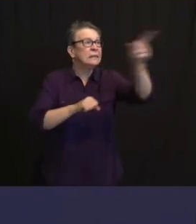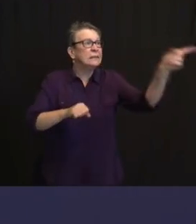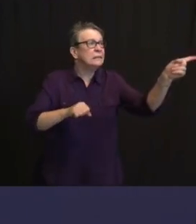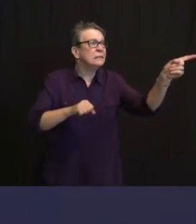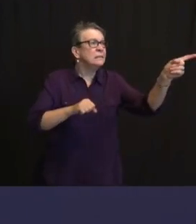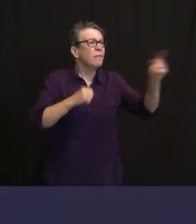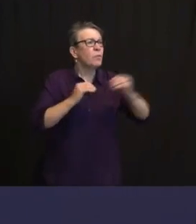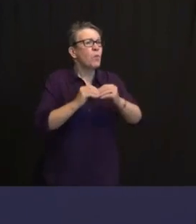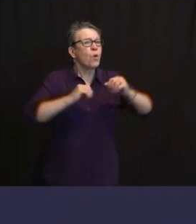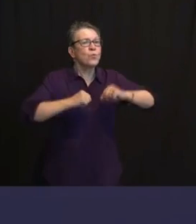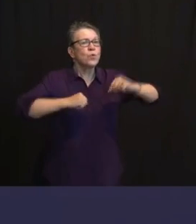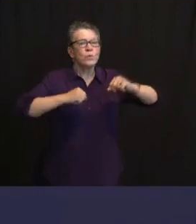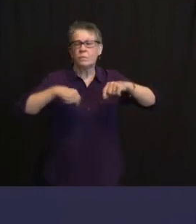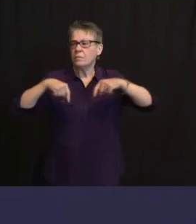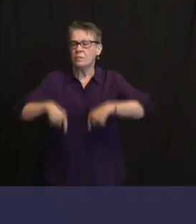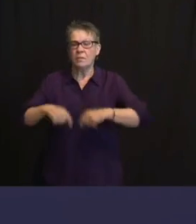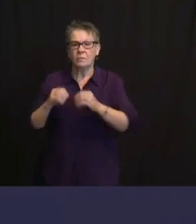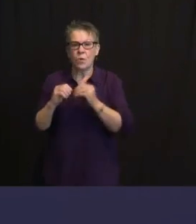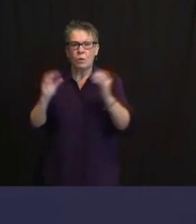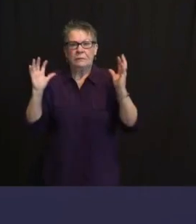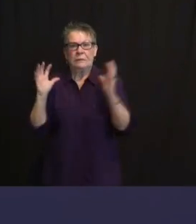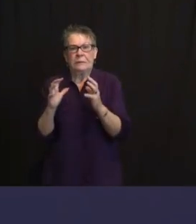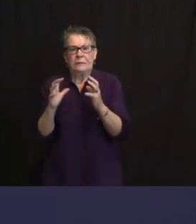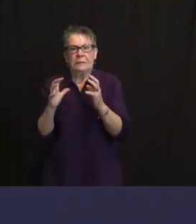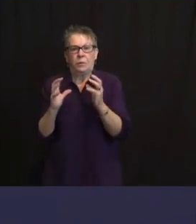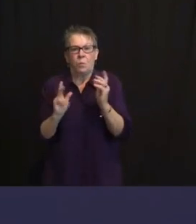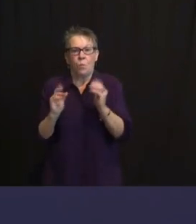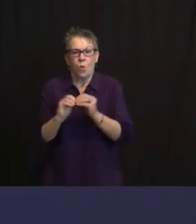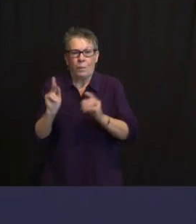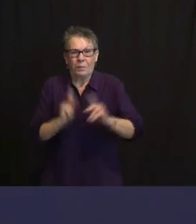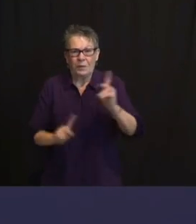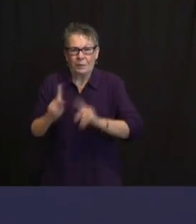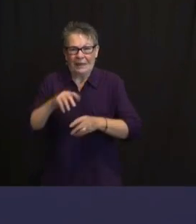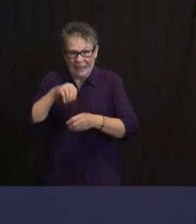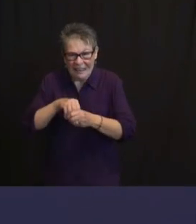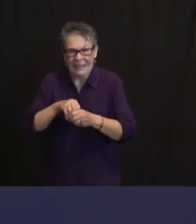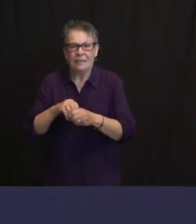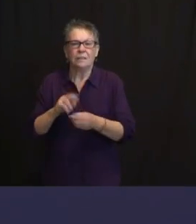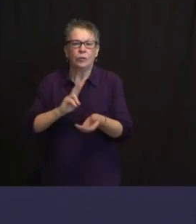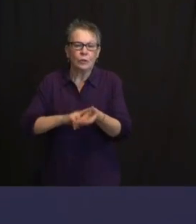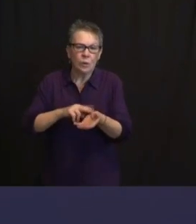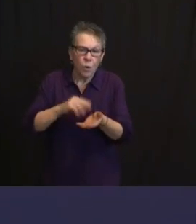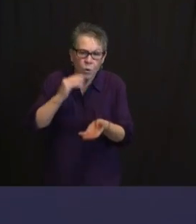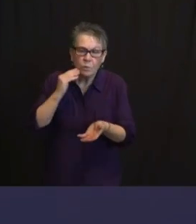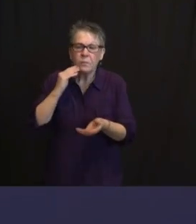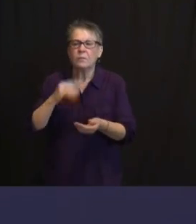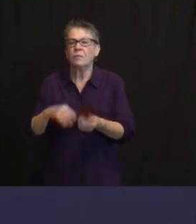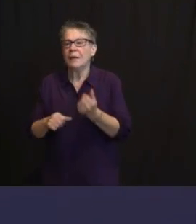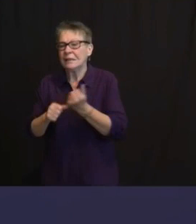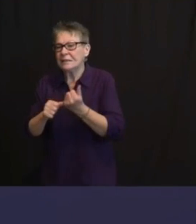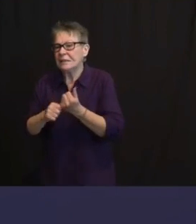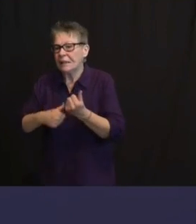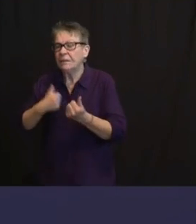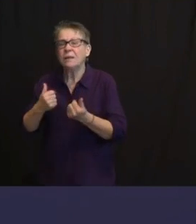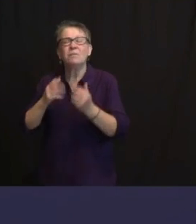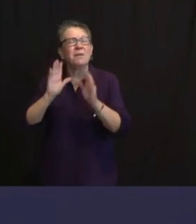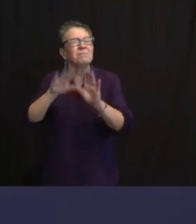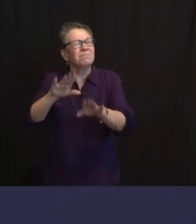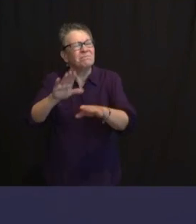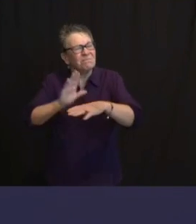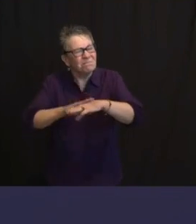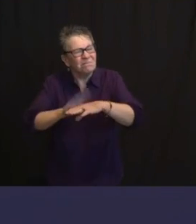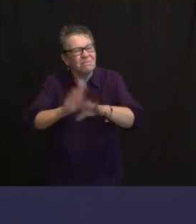AROUND THE COUNTRY. WE'RE STILL SEEING AT LEAST HOSPITALIZATION NUMBERS GOING DOWN ALMOST EVERY DAY. LET'S PLEASE, I'M KNOCKING ON WOOD THAT IT STAYS THAT WAY.